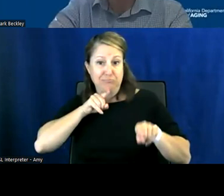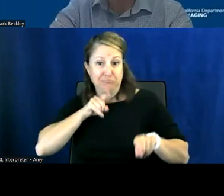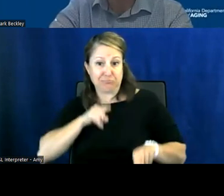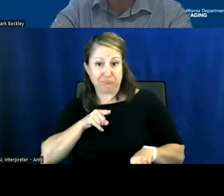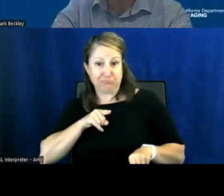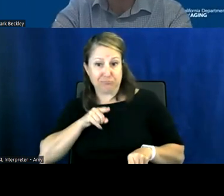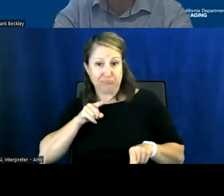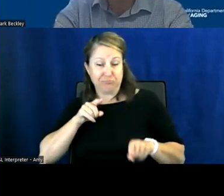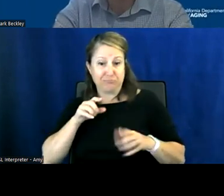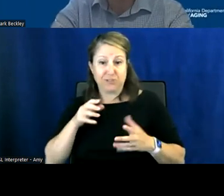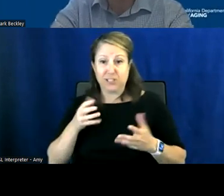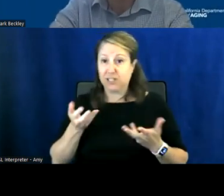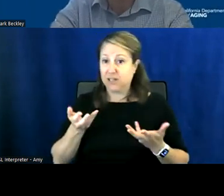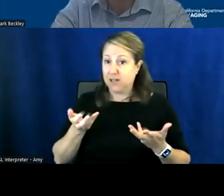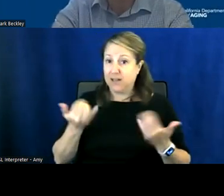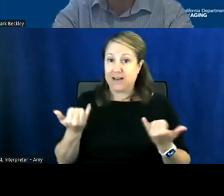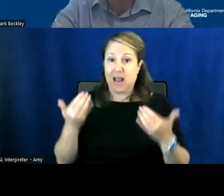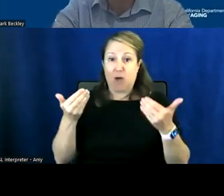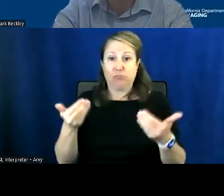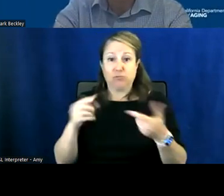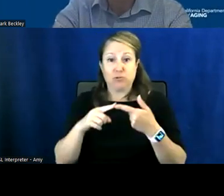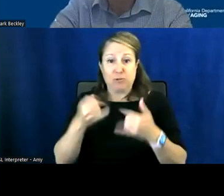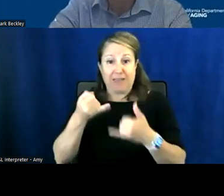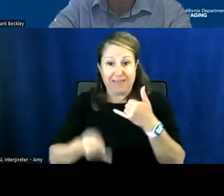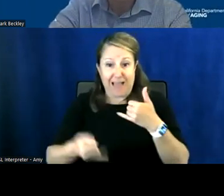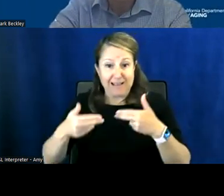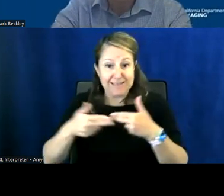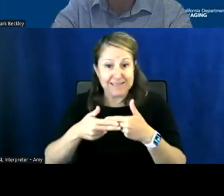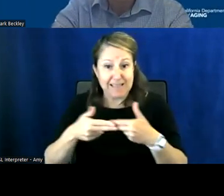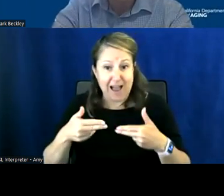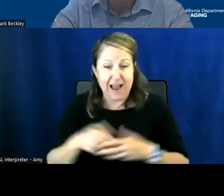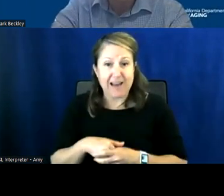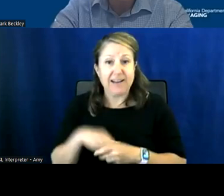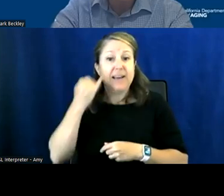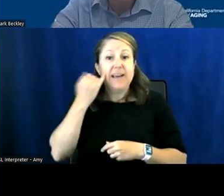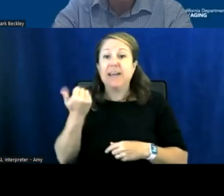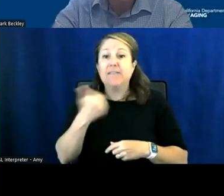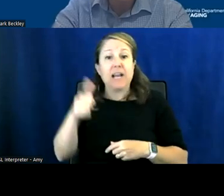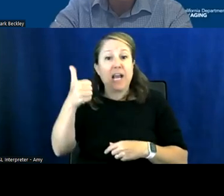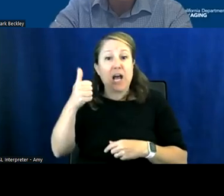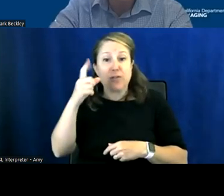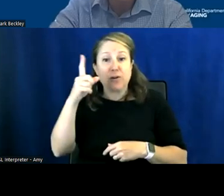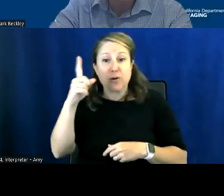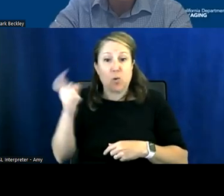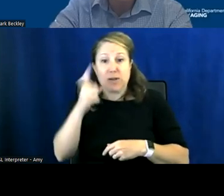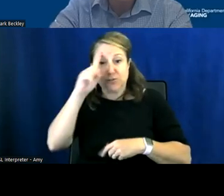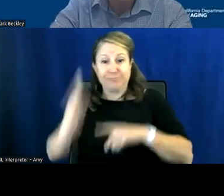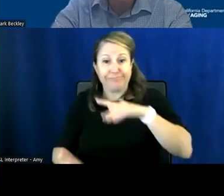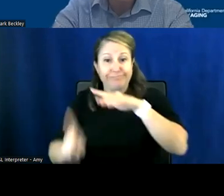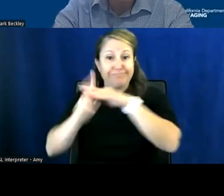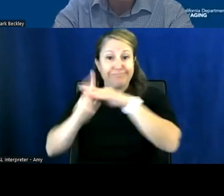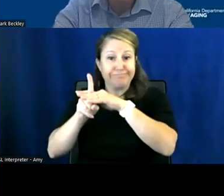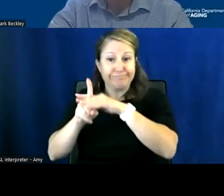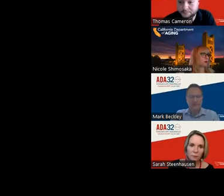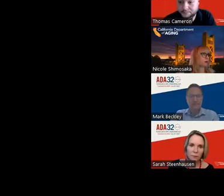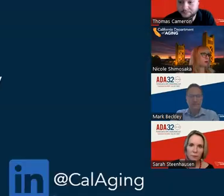in um let's move to the last slide nelson if we can if you have any additional questions that come to mind um that you'd